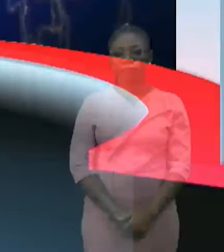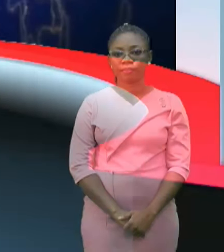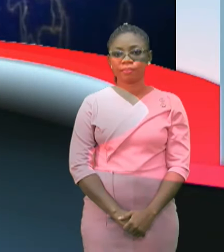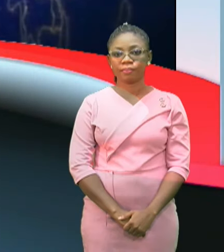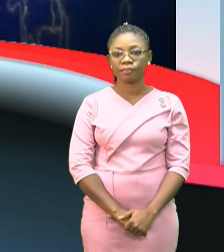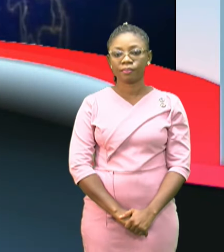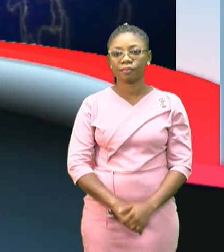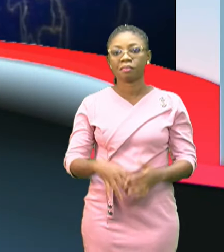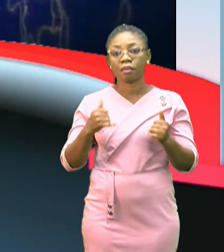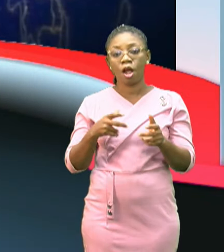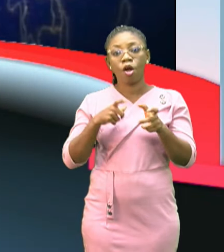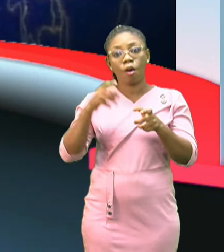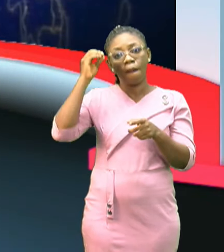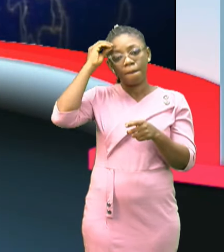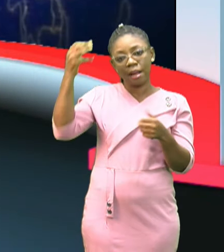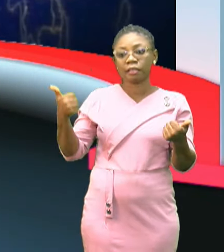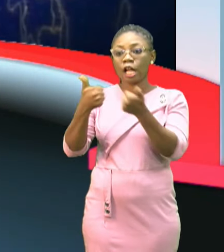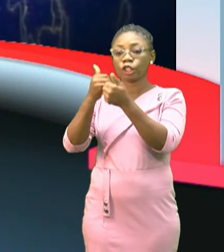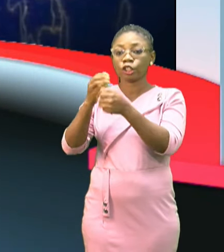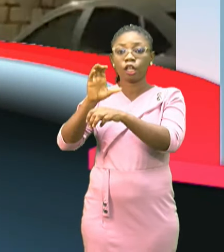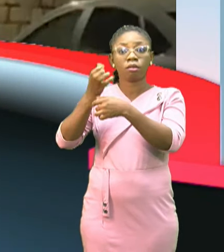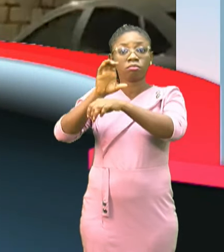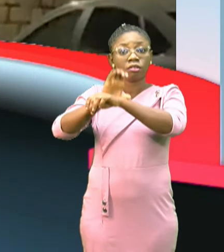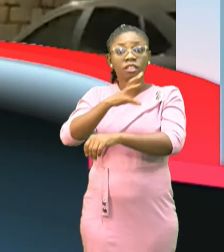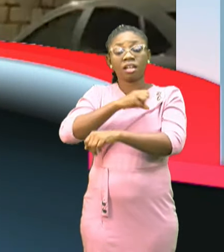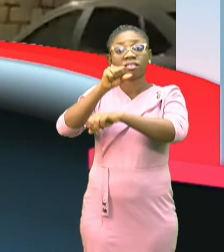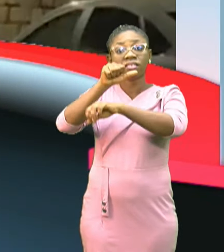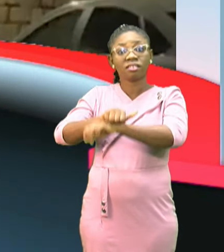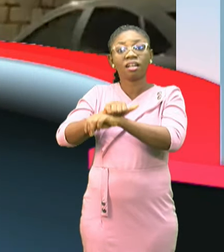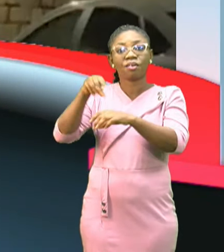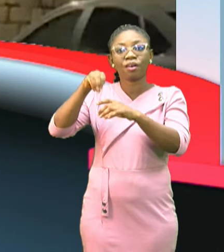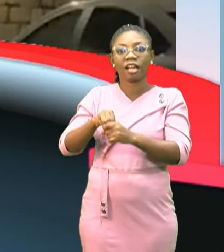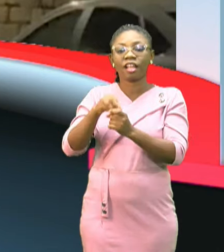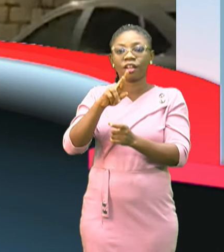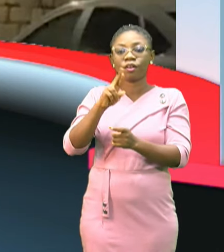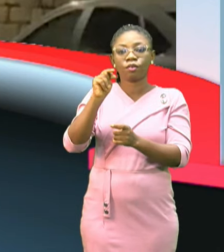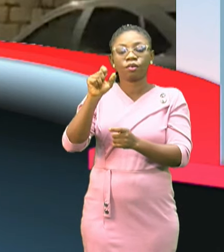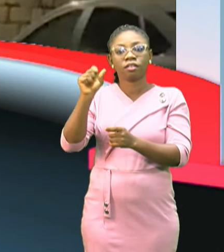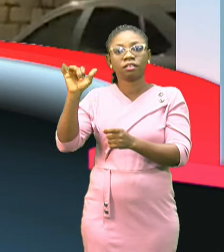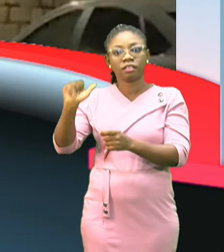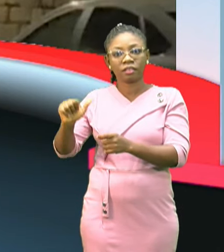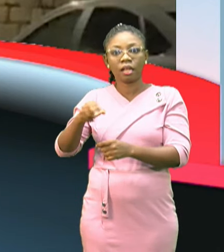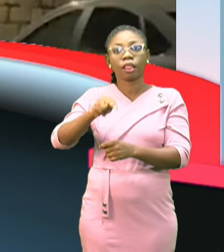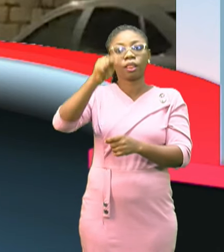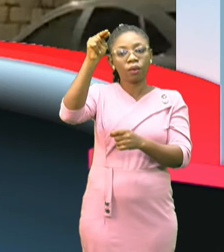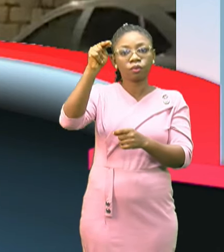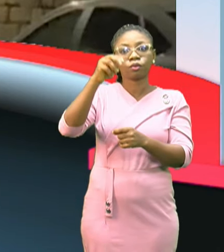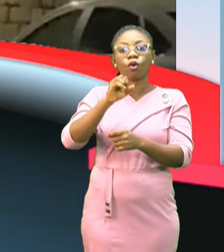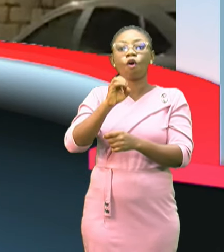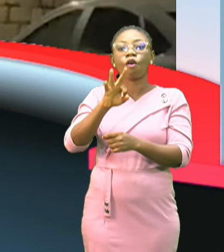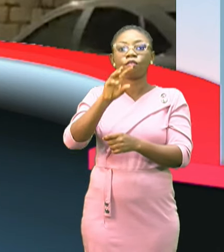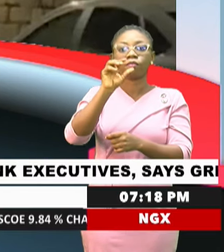Now, gunmen attack churches and synagogues in Russia's North Caucasus region of